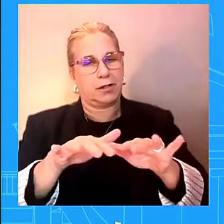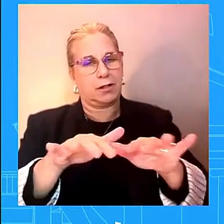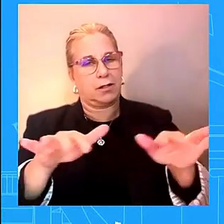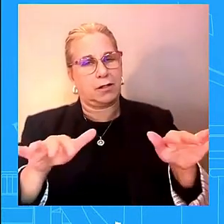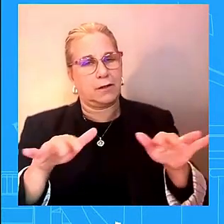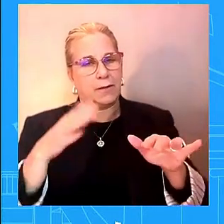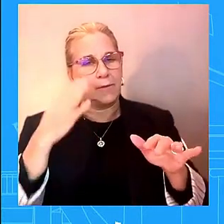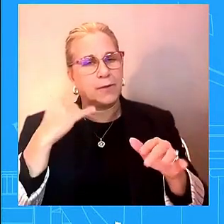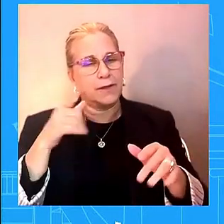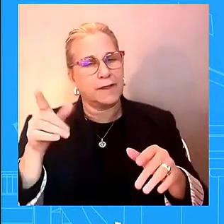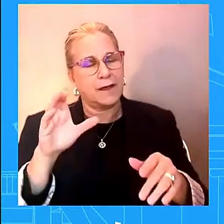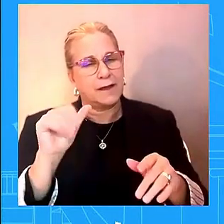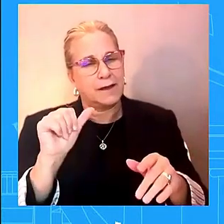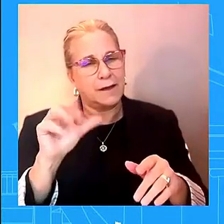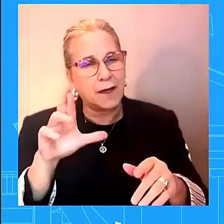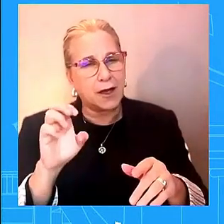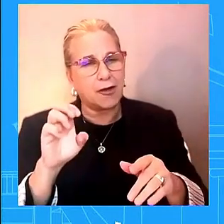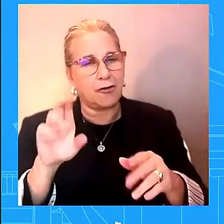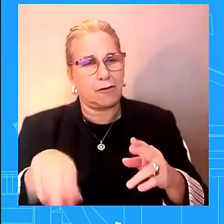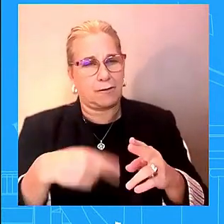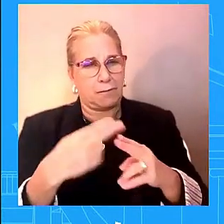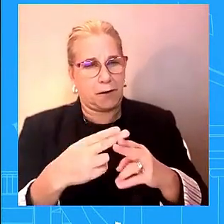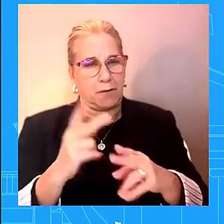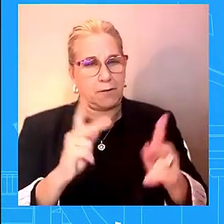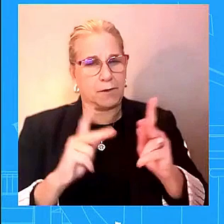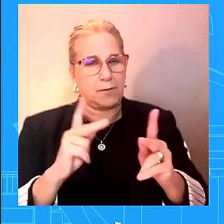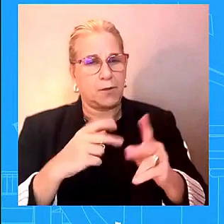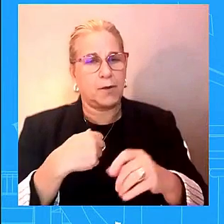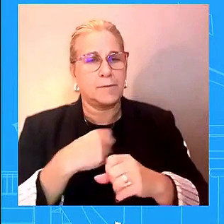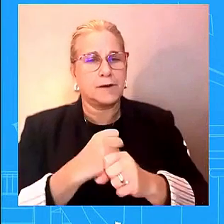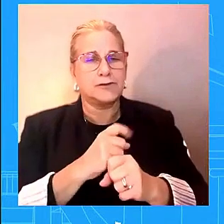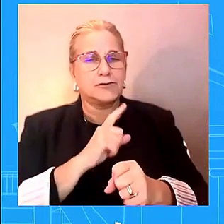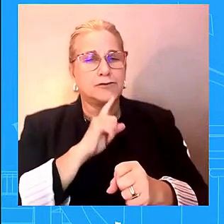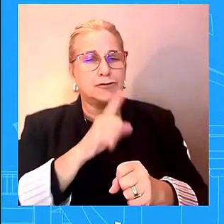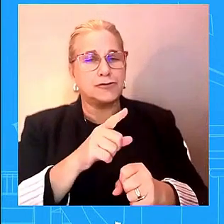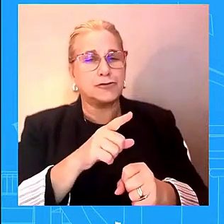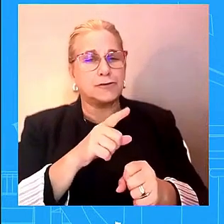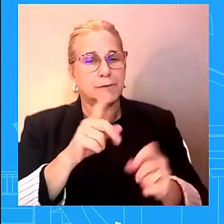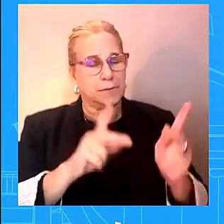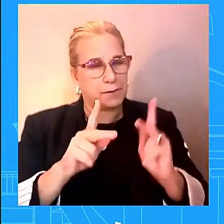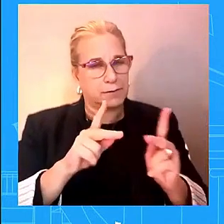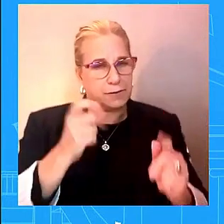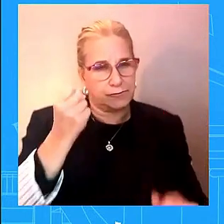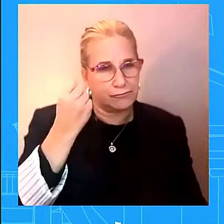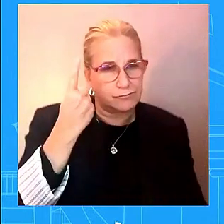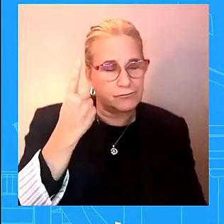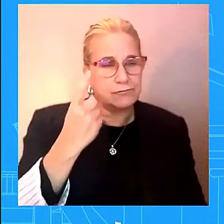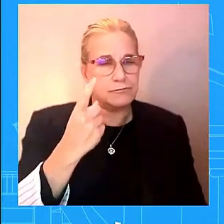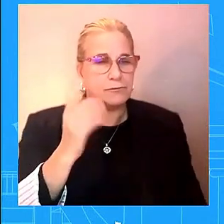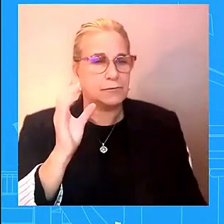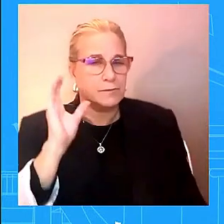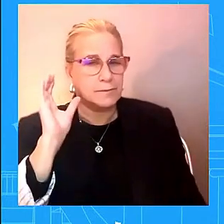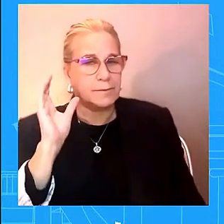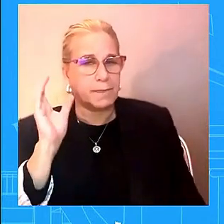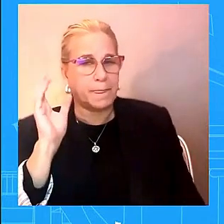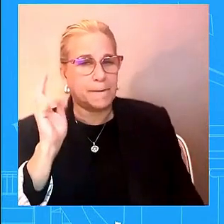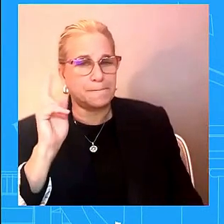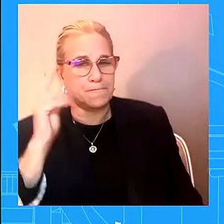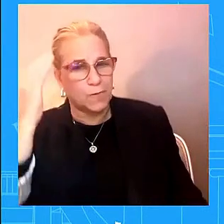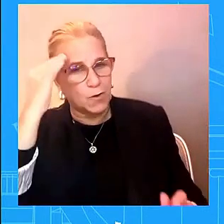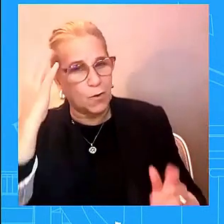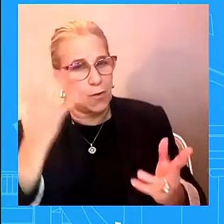the question is i heard it not this one not this second go around the first go around the way that you asked the question was um